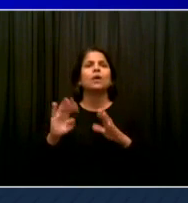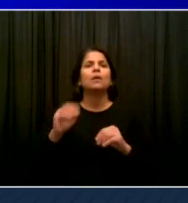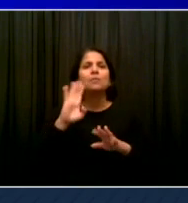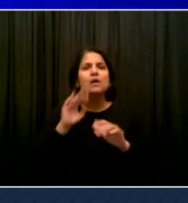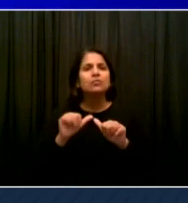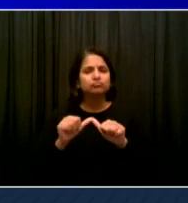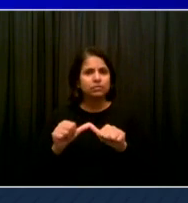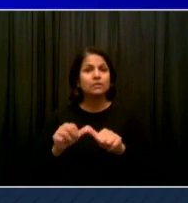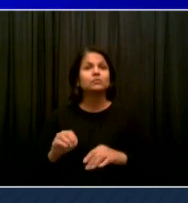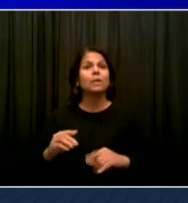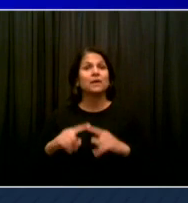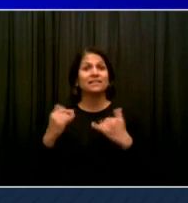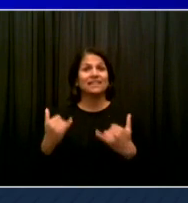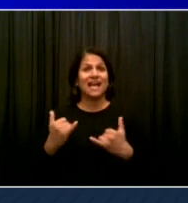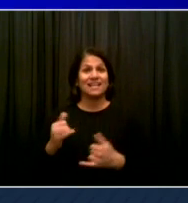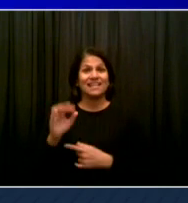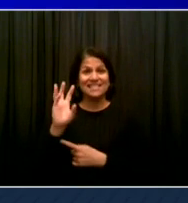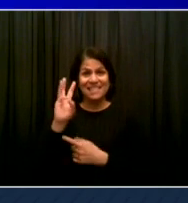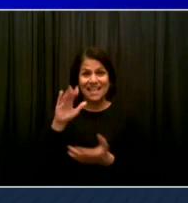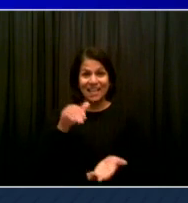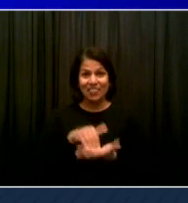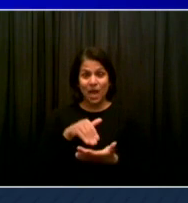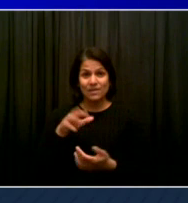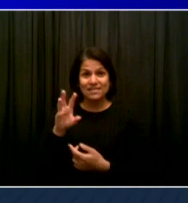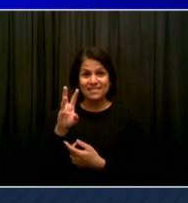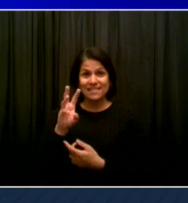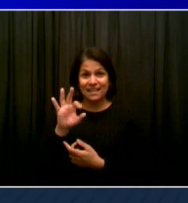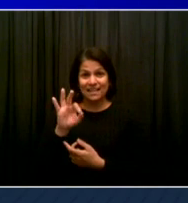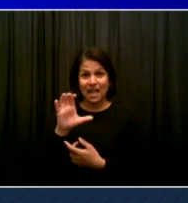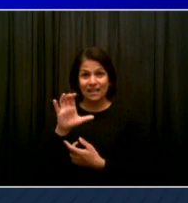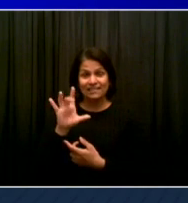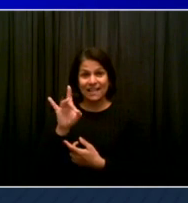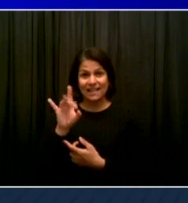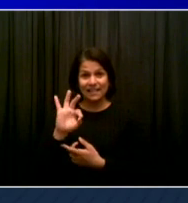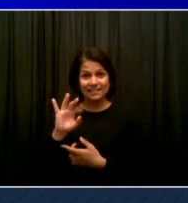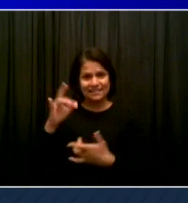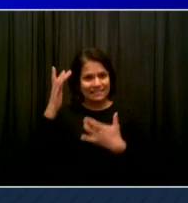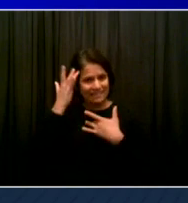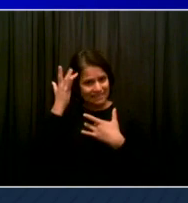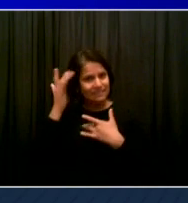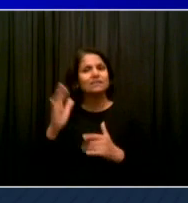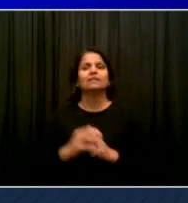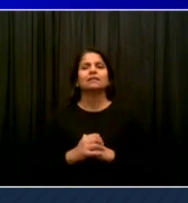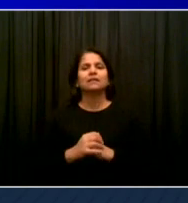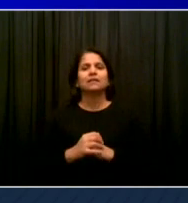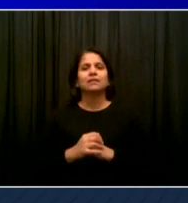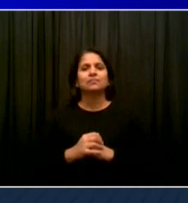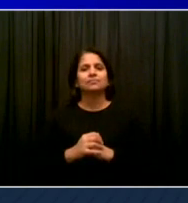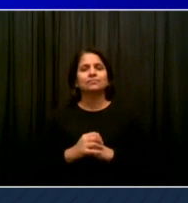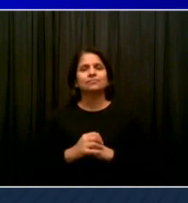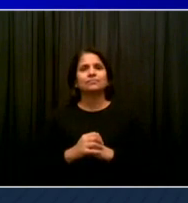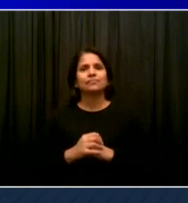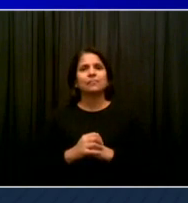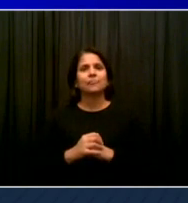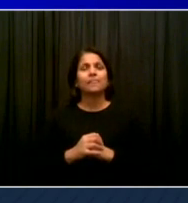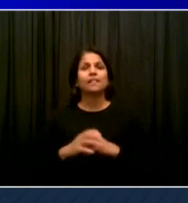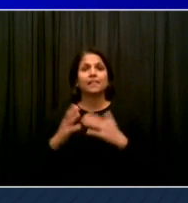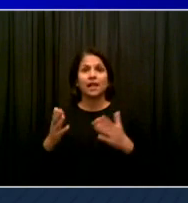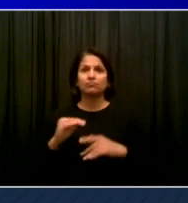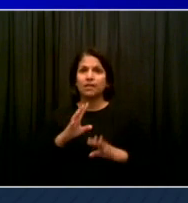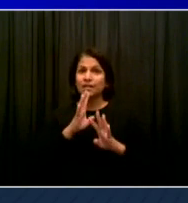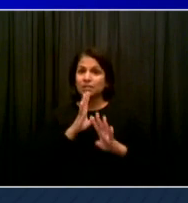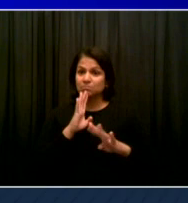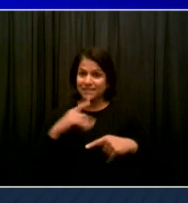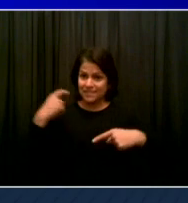6,989 cases. Now a few words in Spanish about the importance of getting